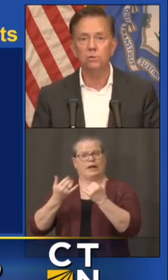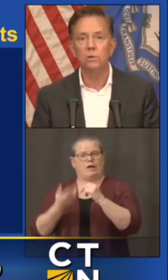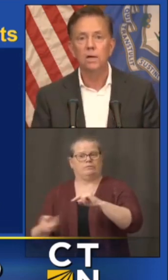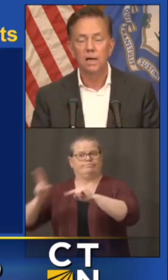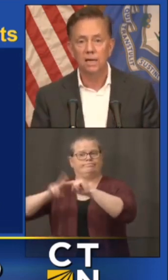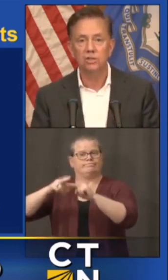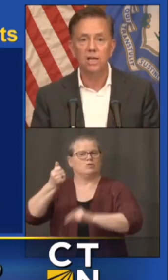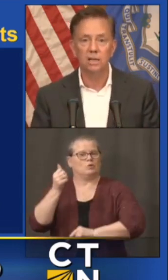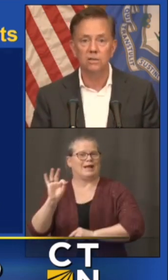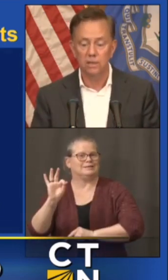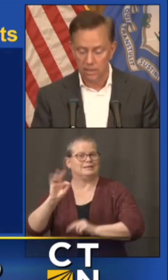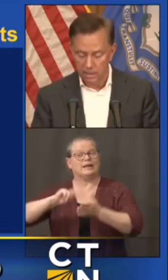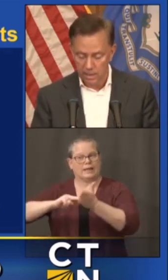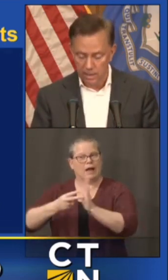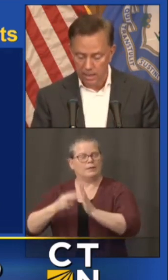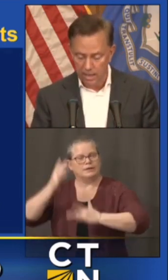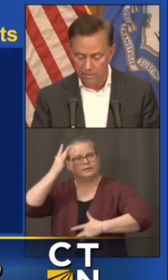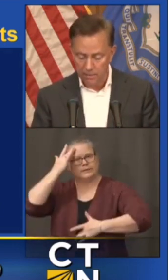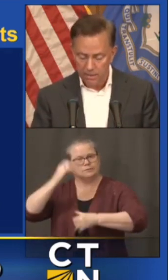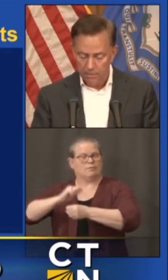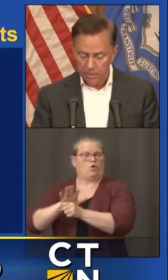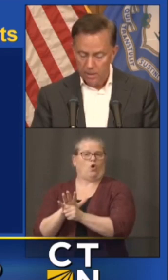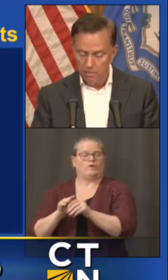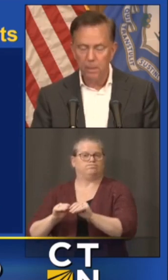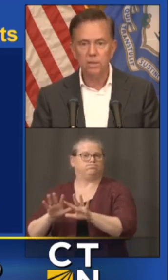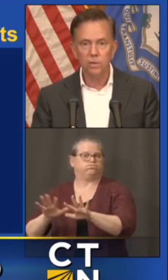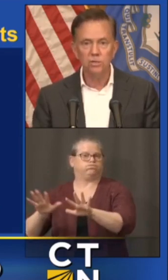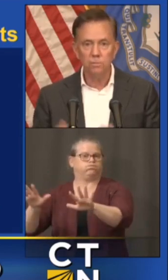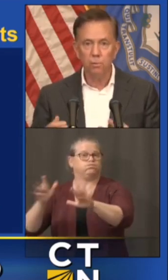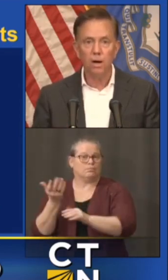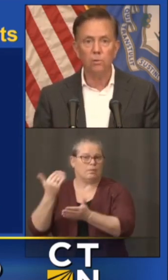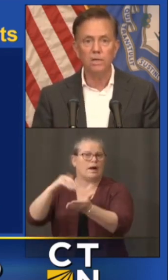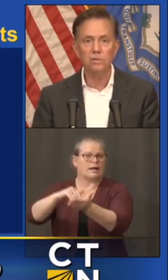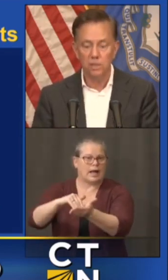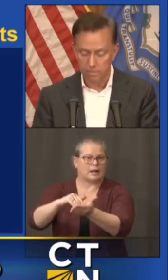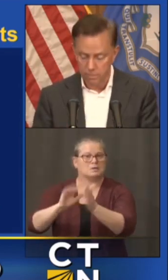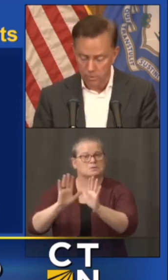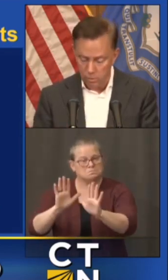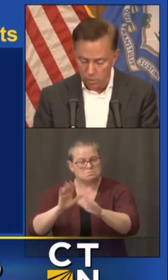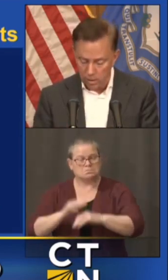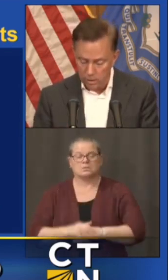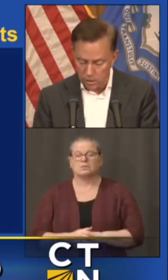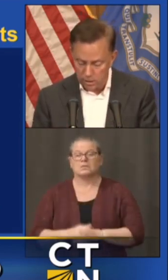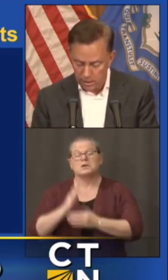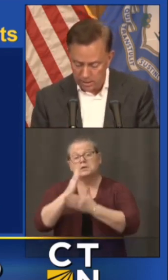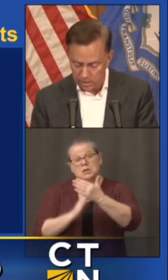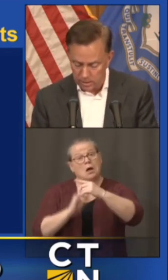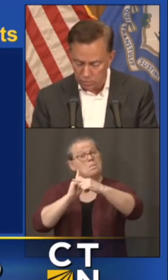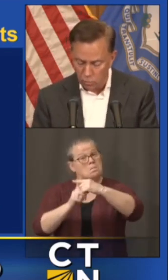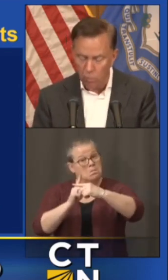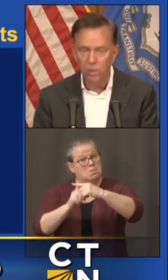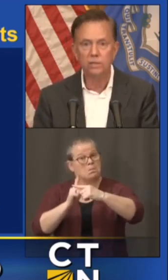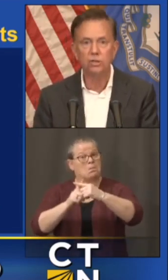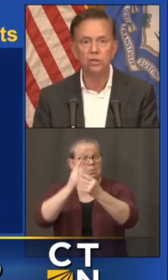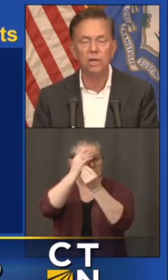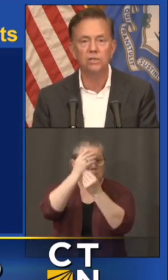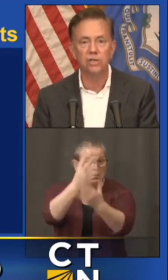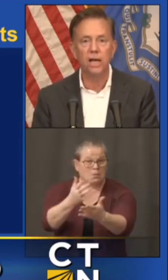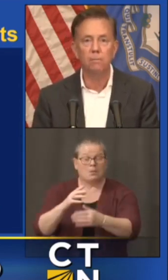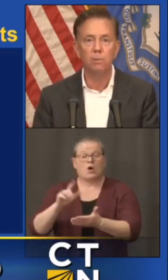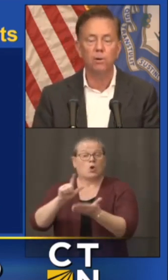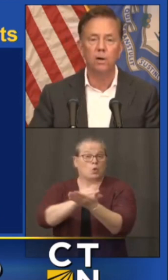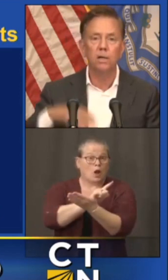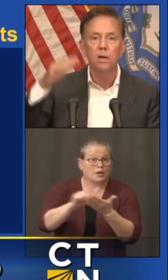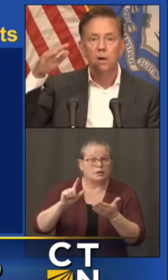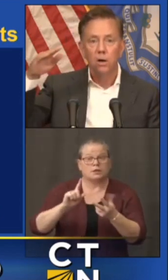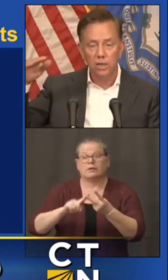to extend yet again but there is some progress new London and Norwich and